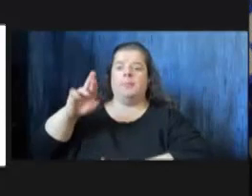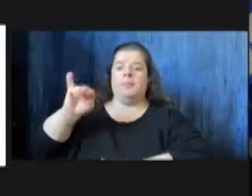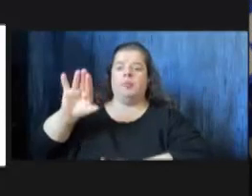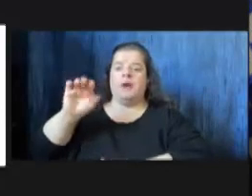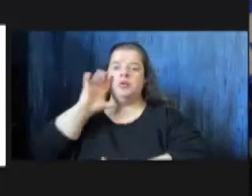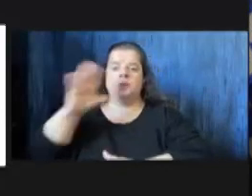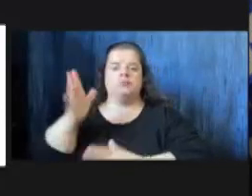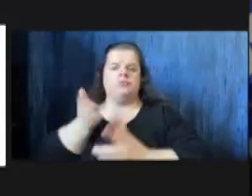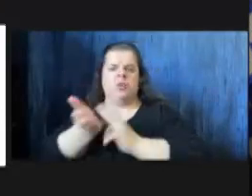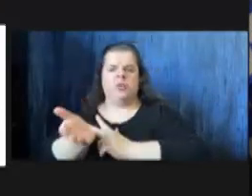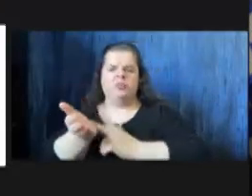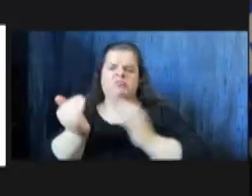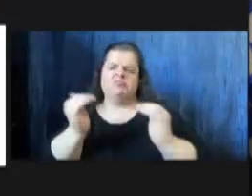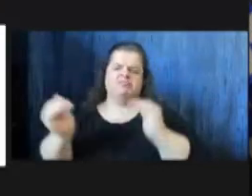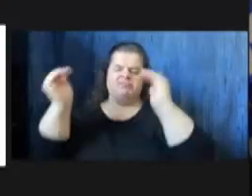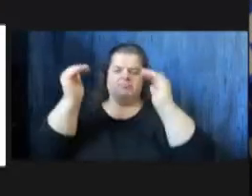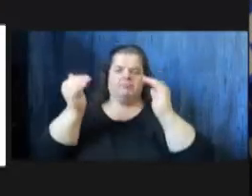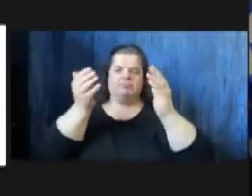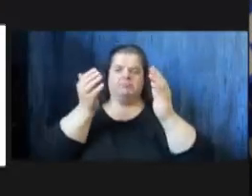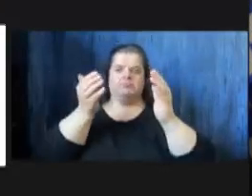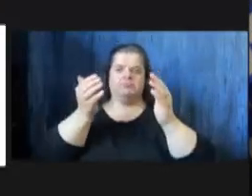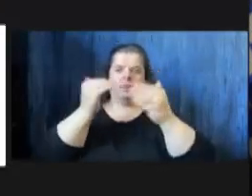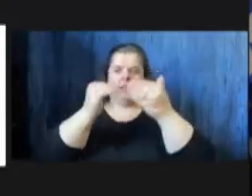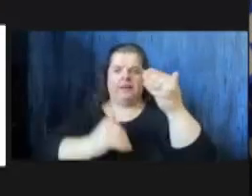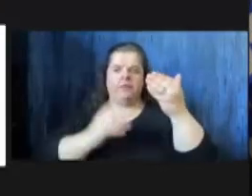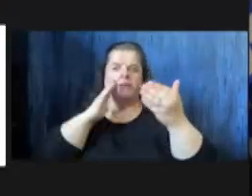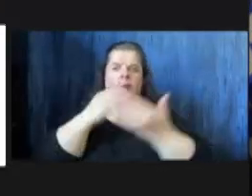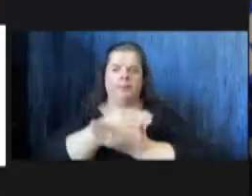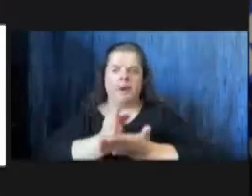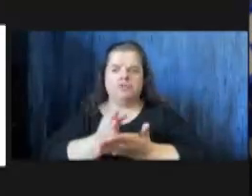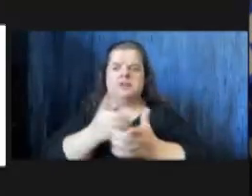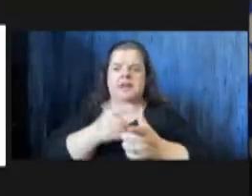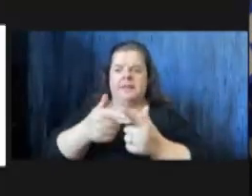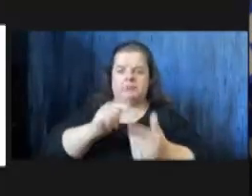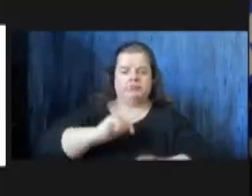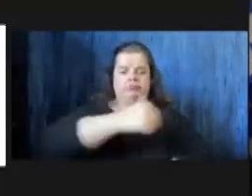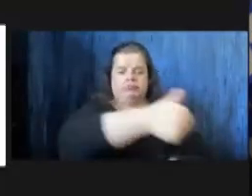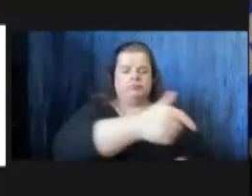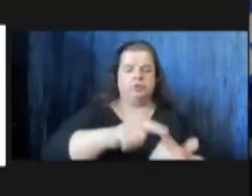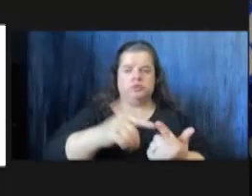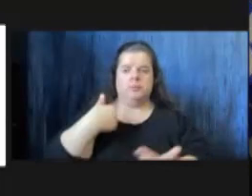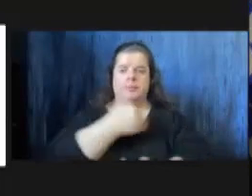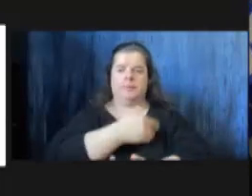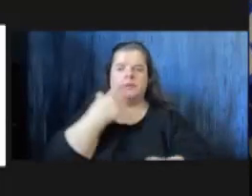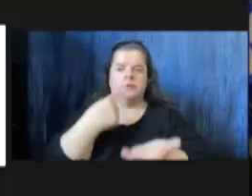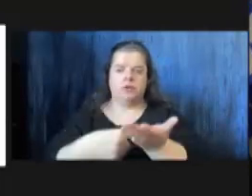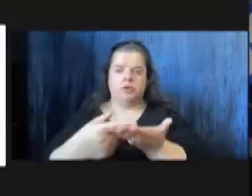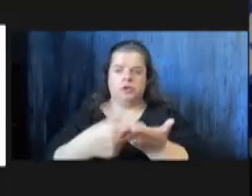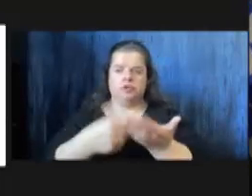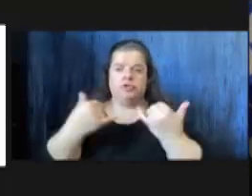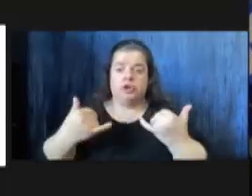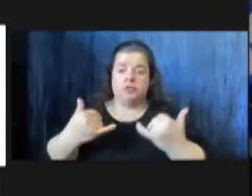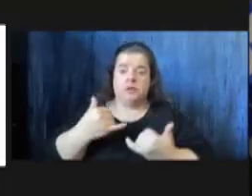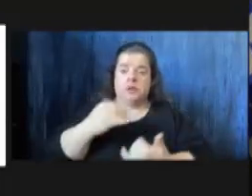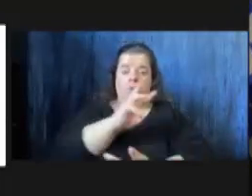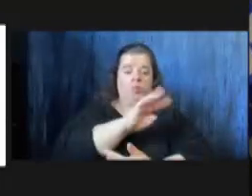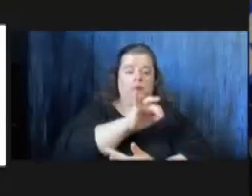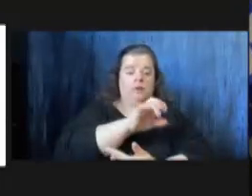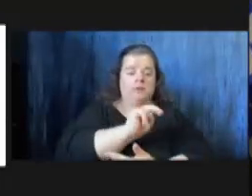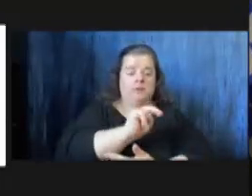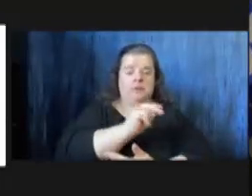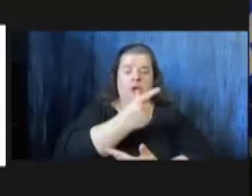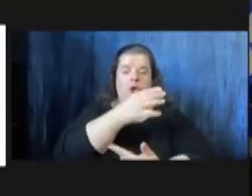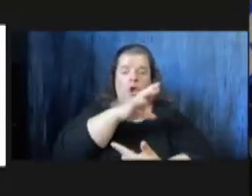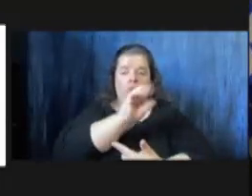the budget and then we'll turn over the members for discussion currently we have councilman wilson and councilman gross with us other